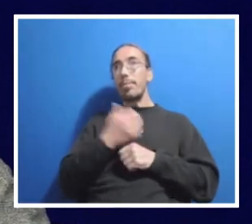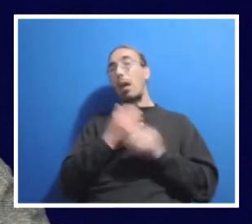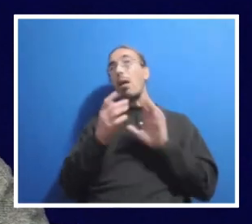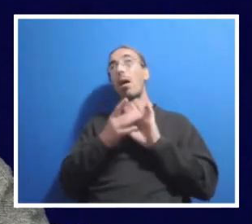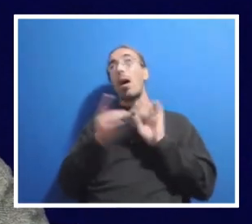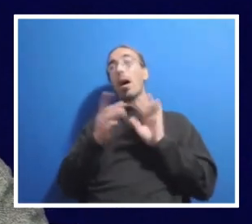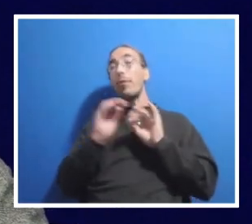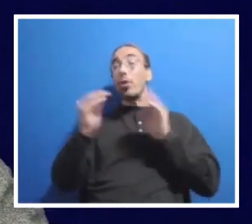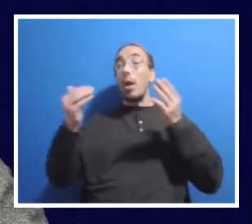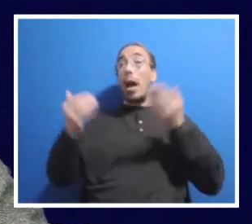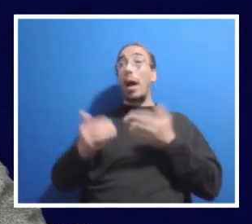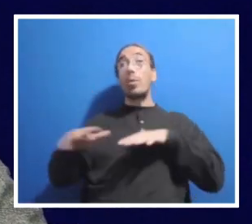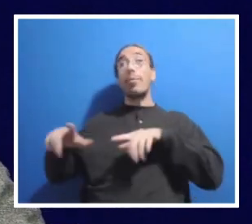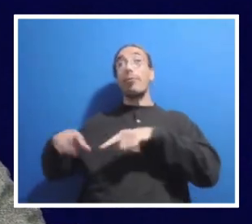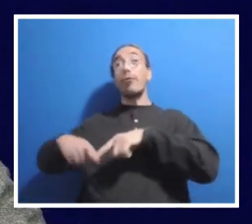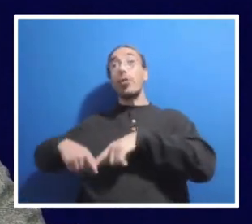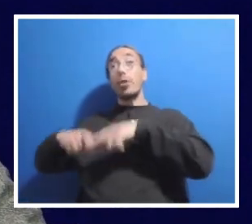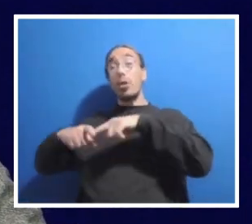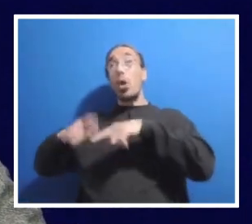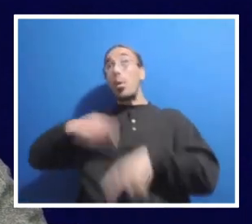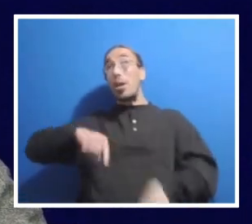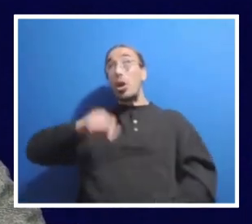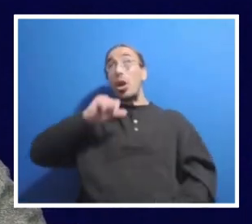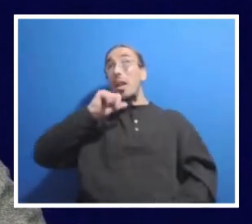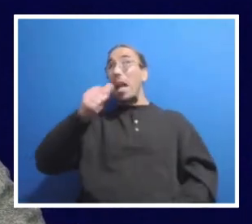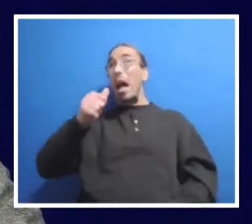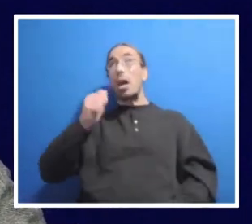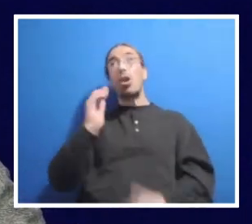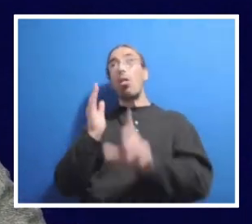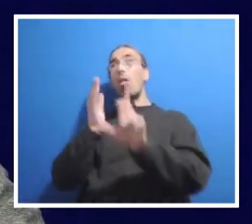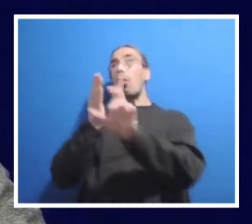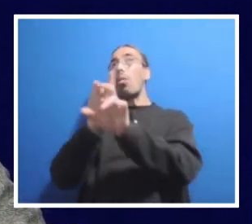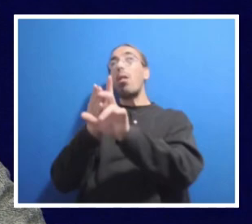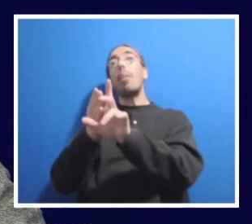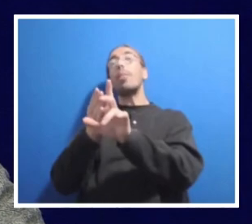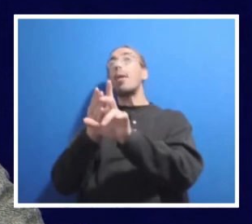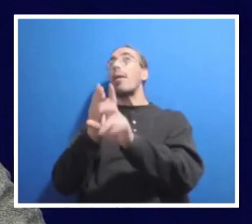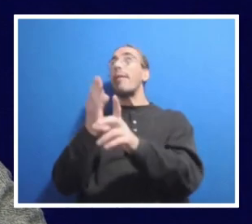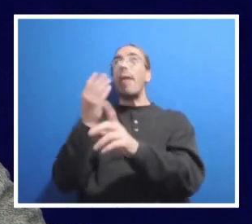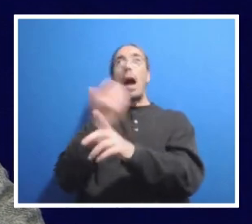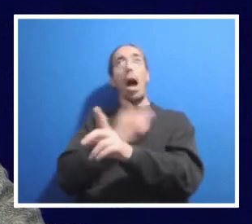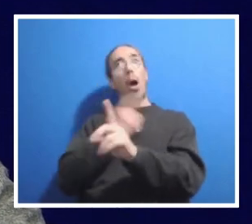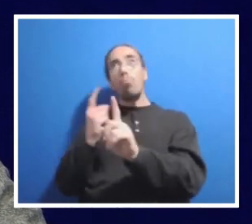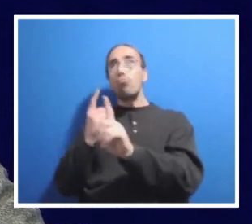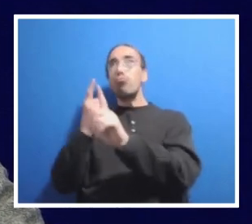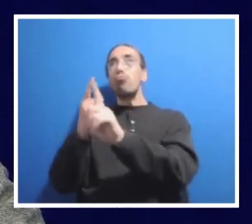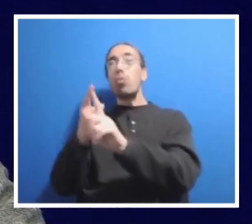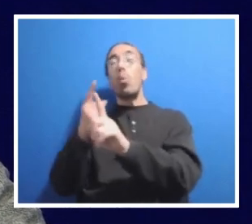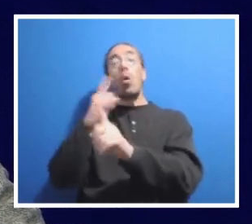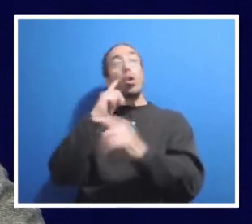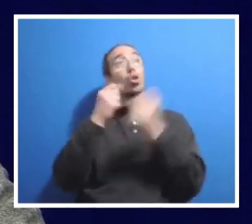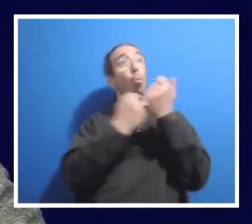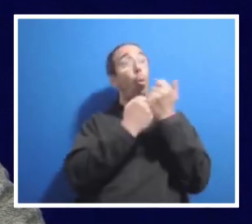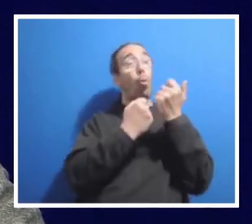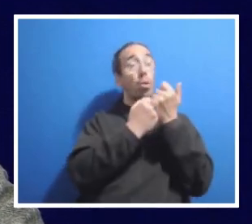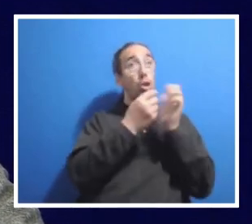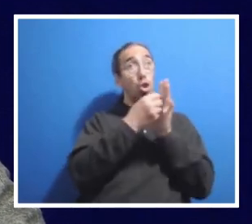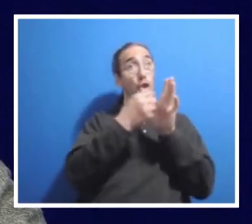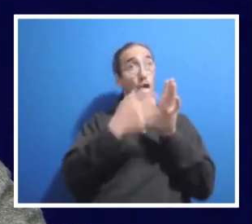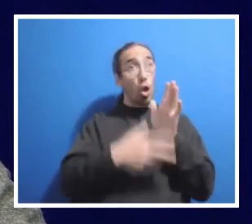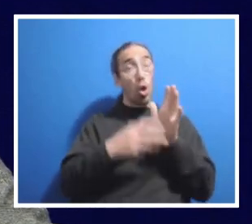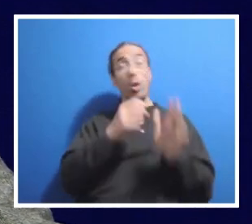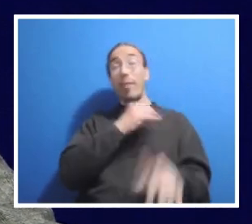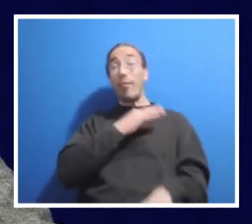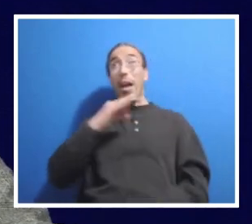freeze that we are not going to disrupt the fundamental mission of the university. We're going to support our students. We're going to have faculty in the classrooms